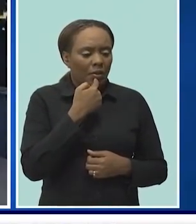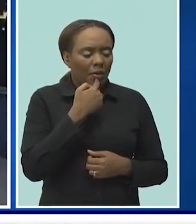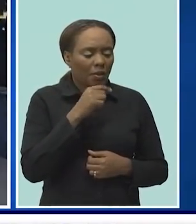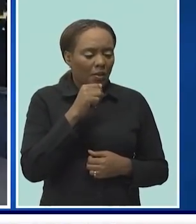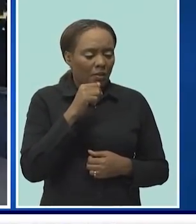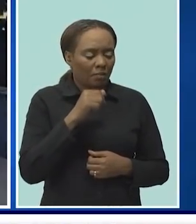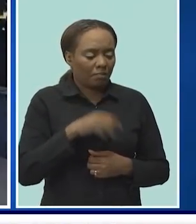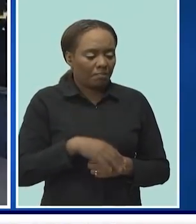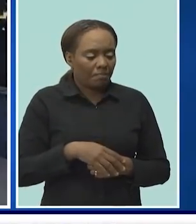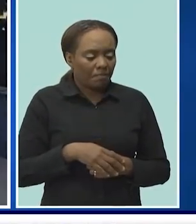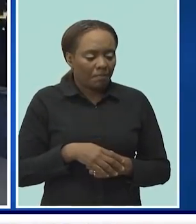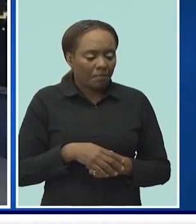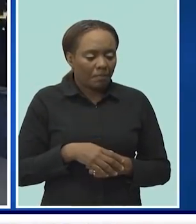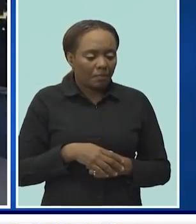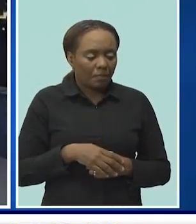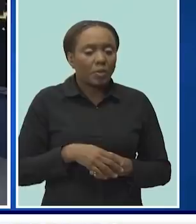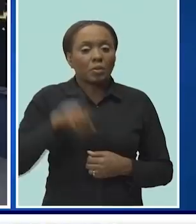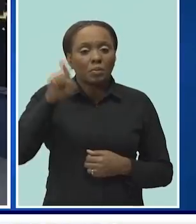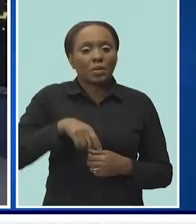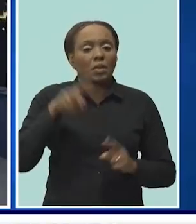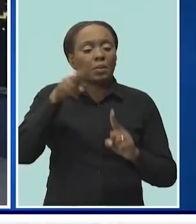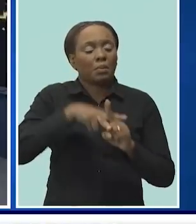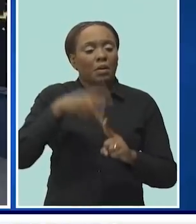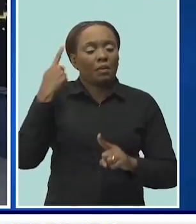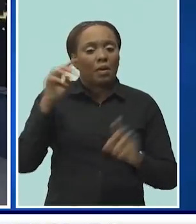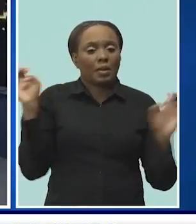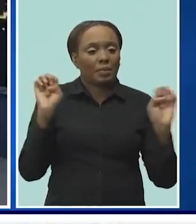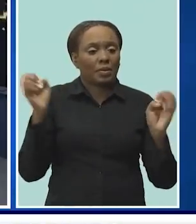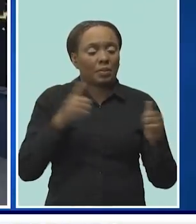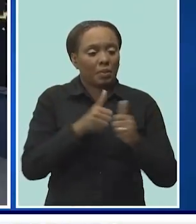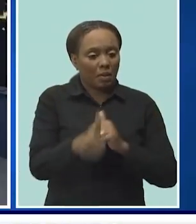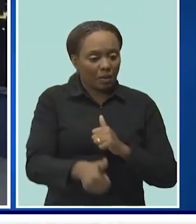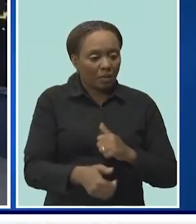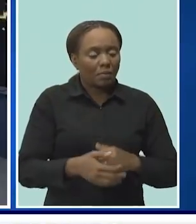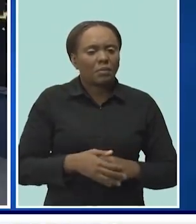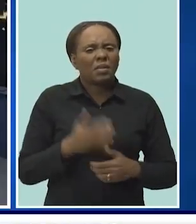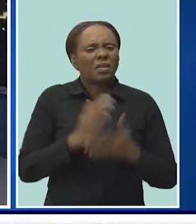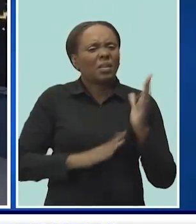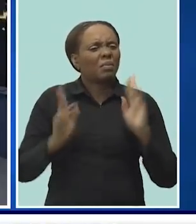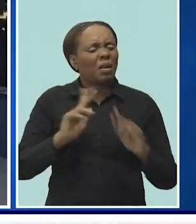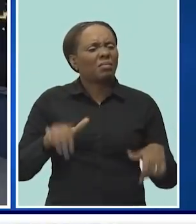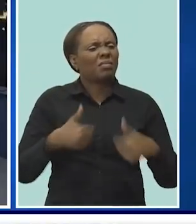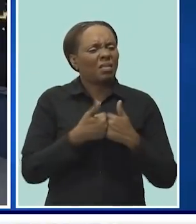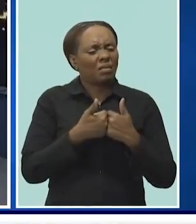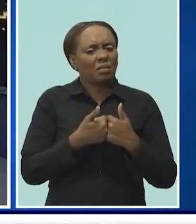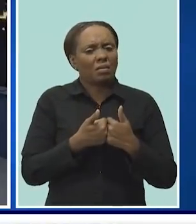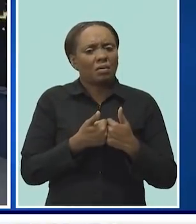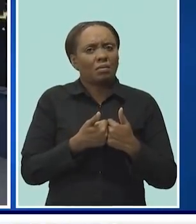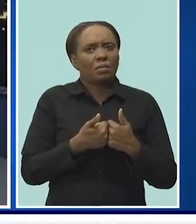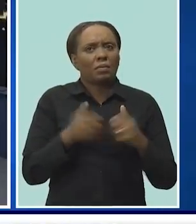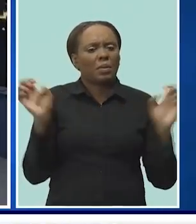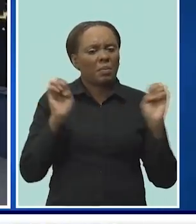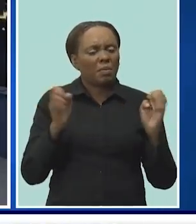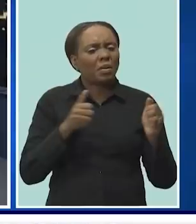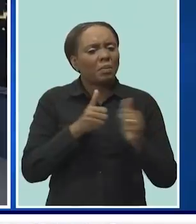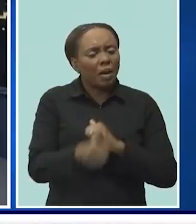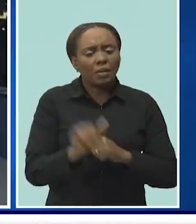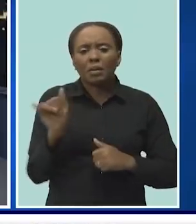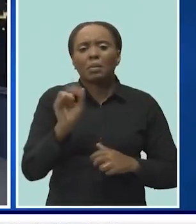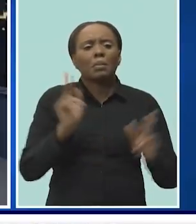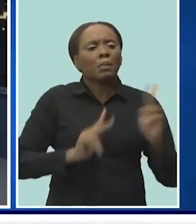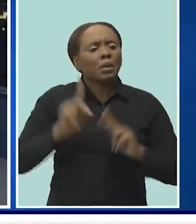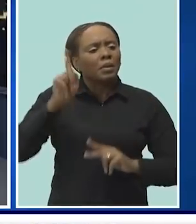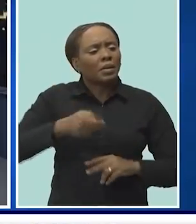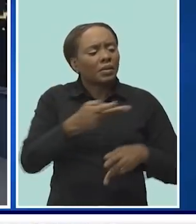must apply for emergency passes. However, some people have been having some challenges, especially those that need to take care of other people. Yes,